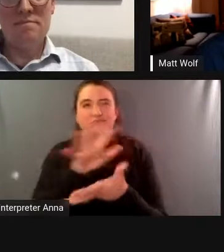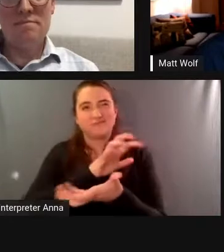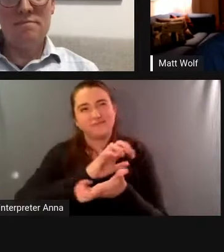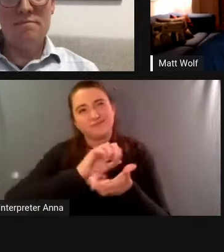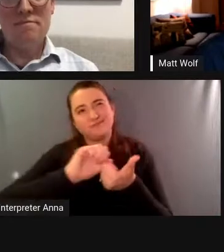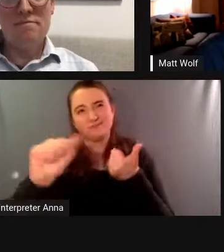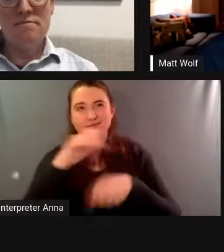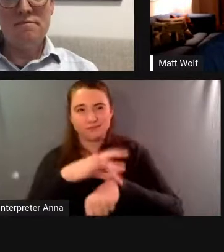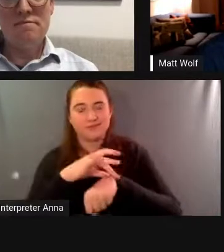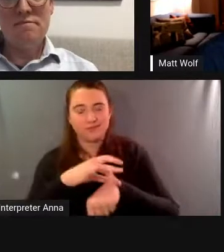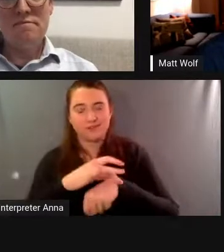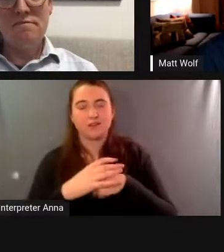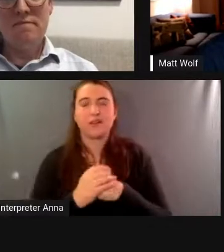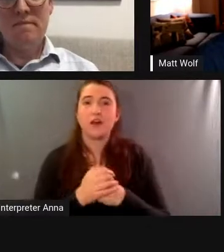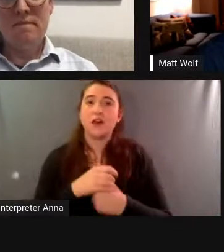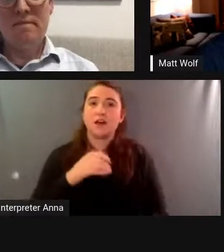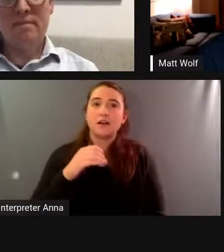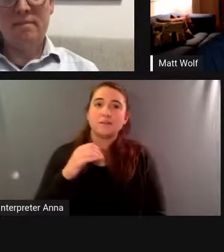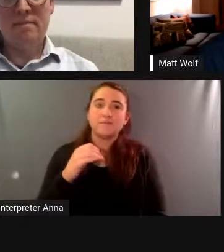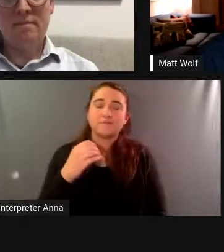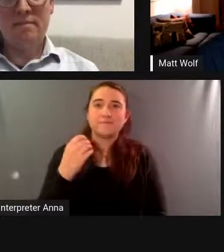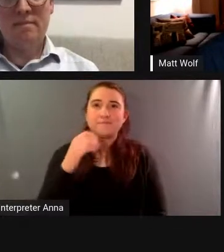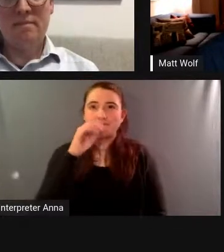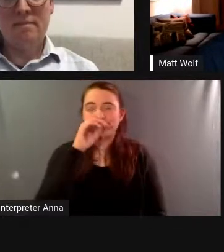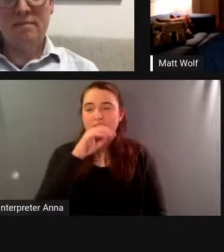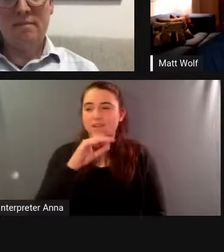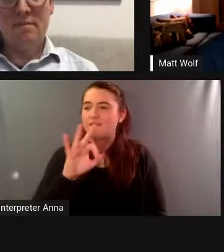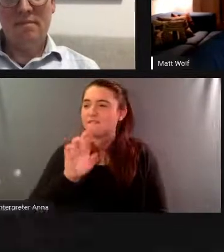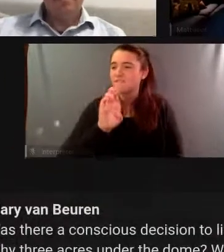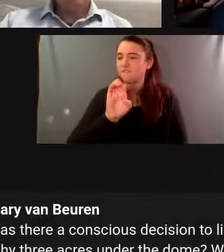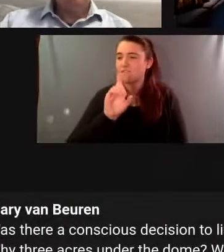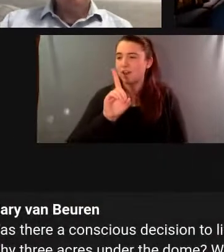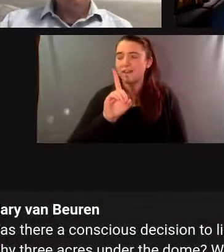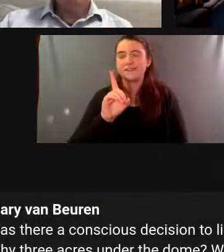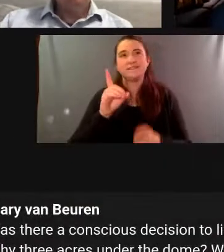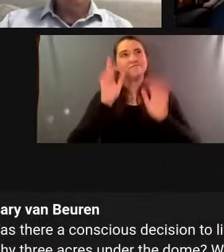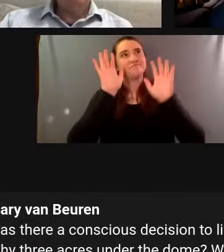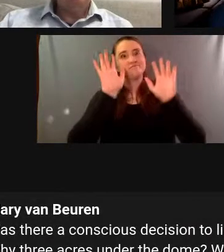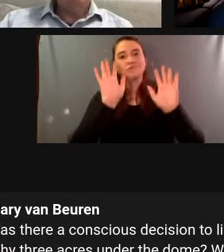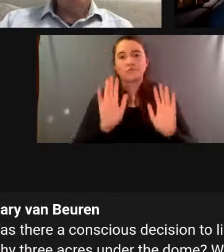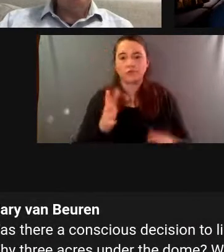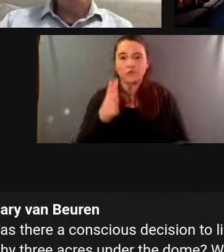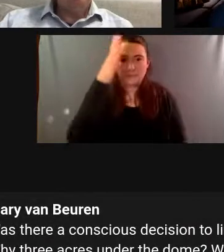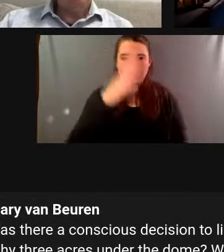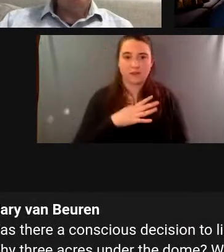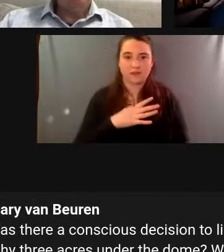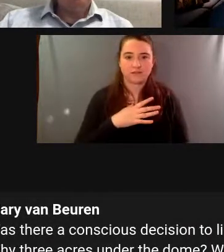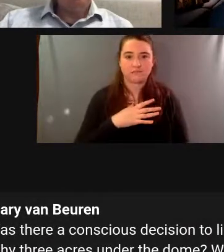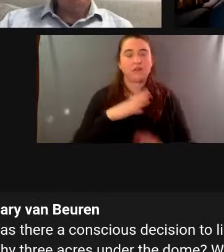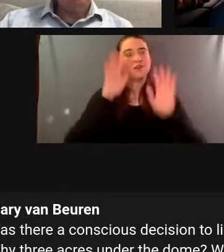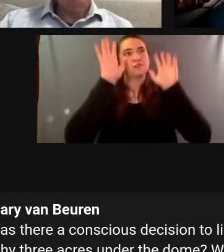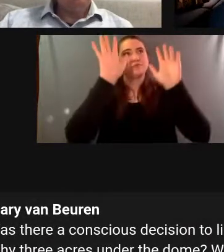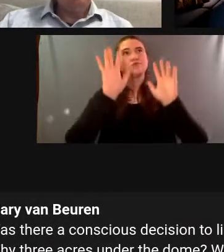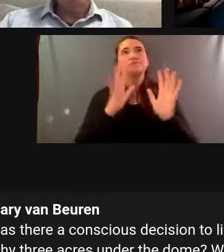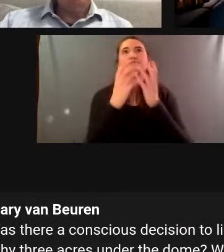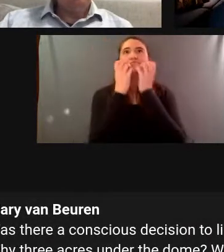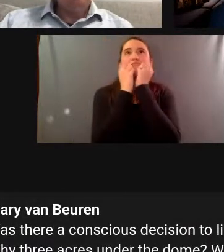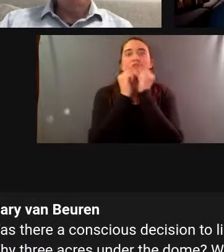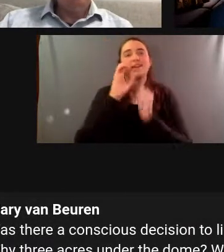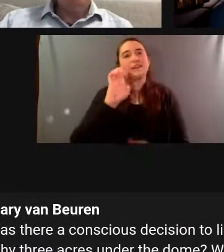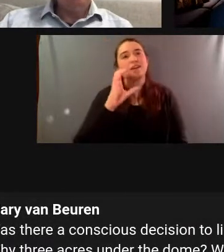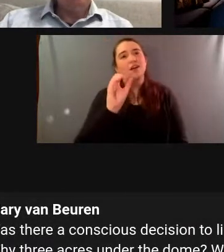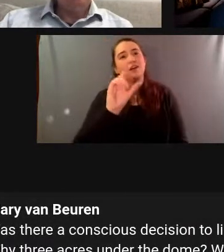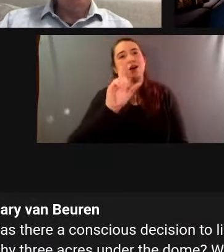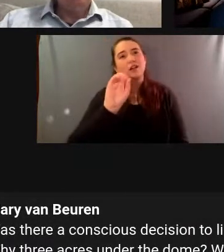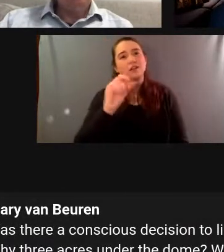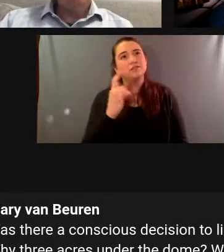was a is a maverick he's a really wonderful man with great vision and great love of ecology which the film brings out